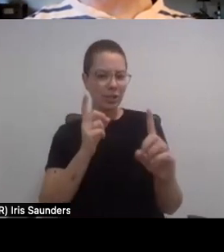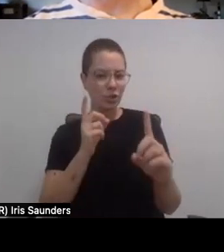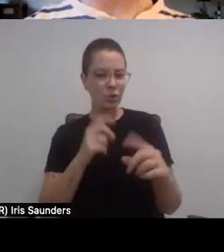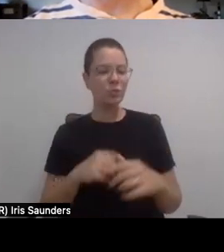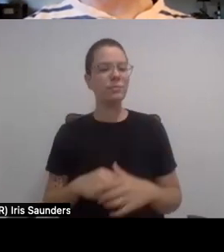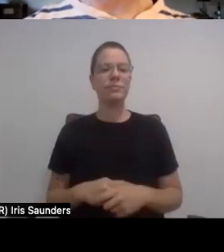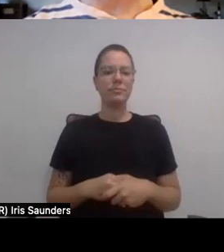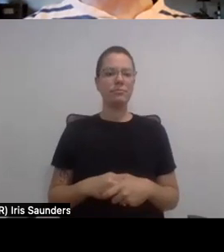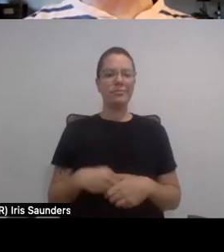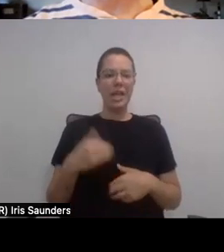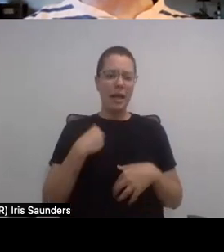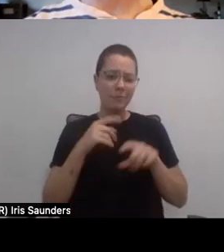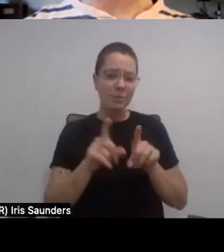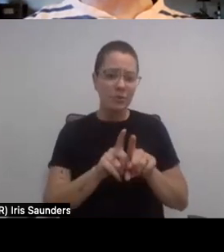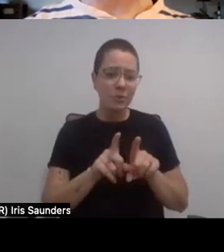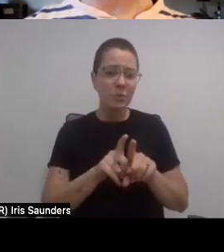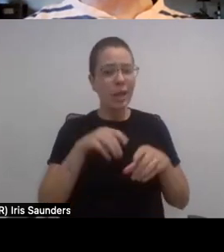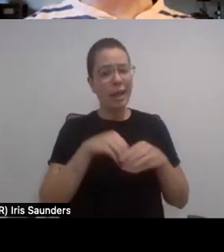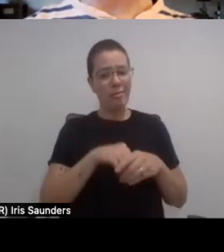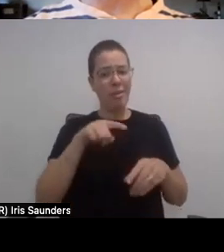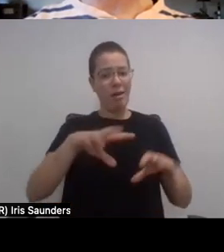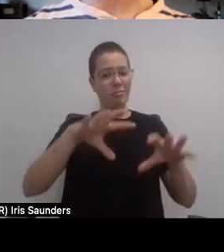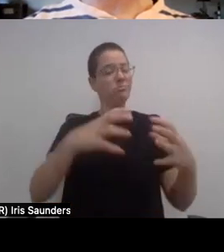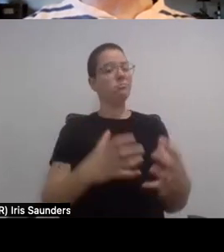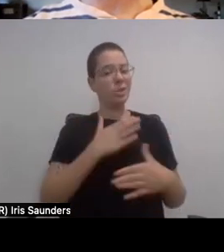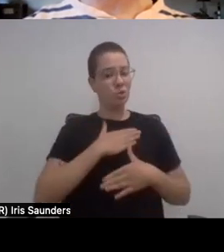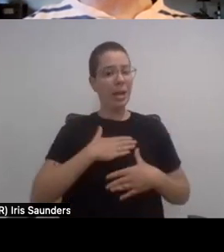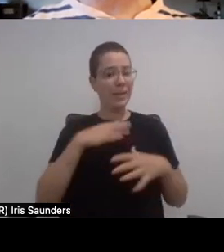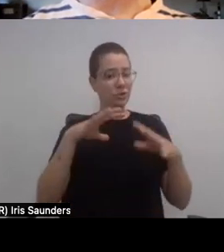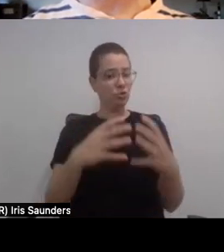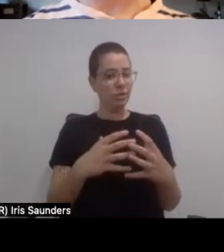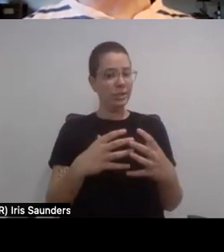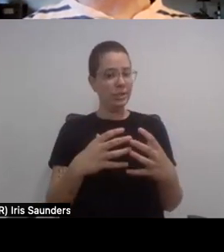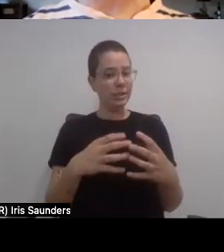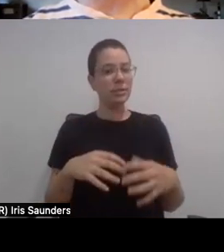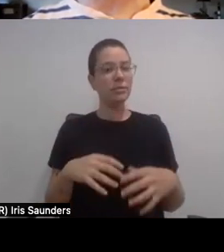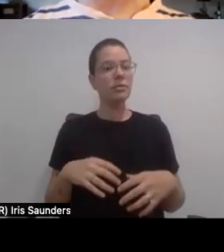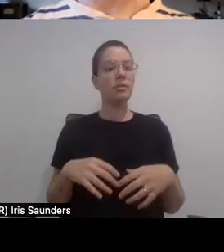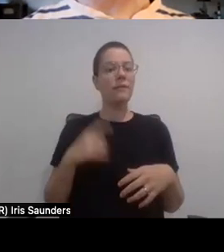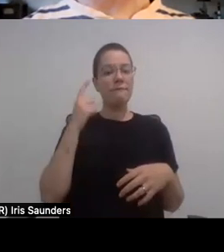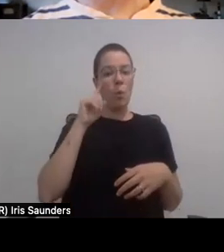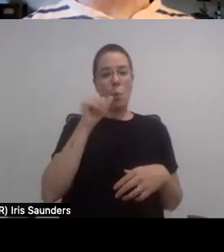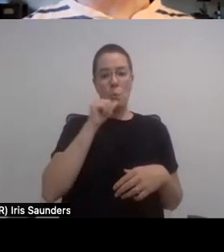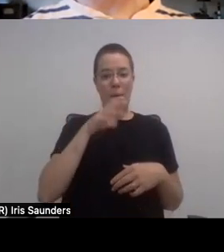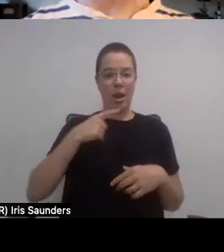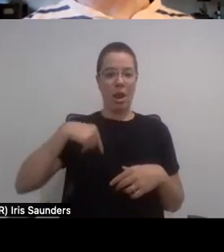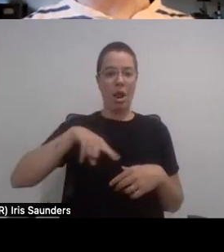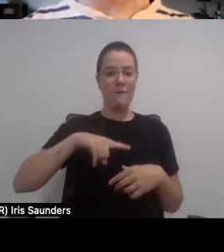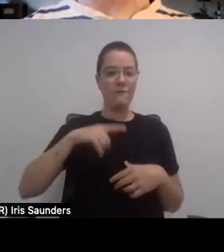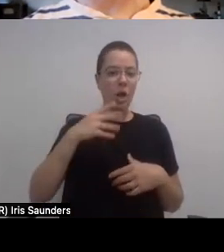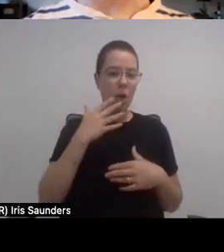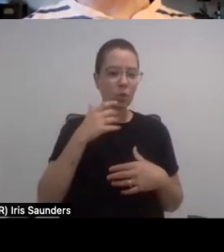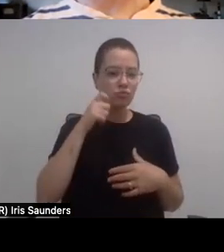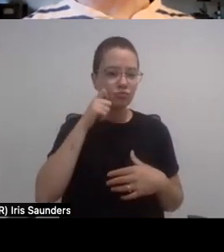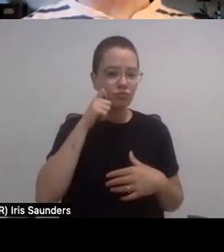they have mentors in the industry, entertainment industry, different industries to mentor women of color and help them go